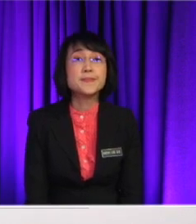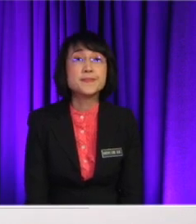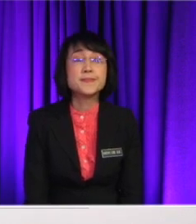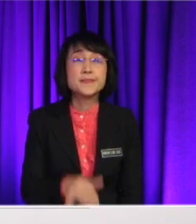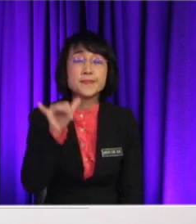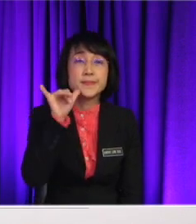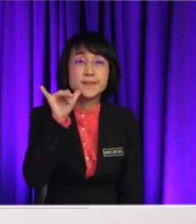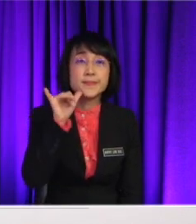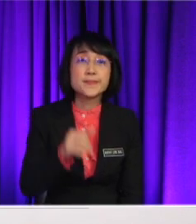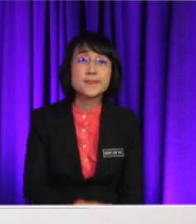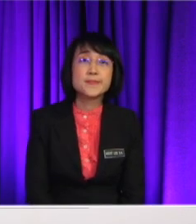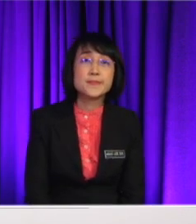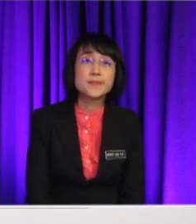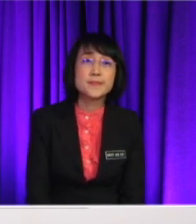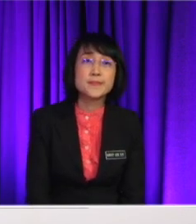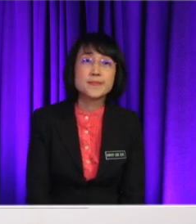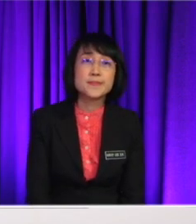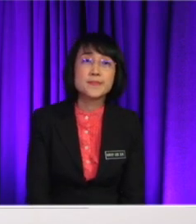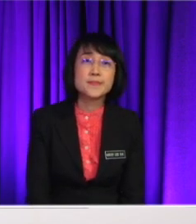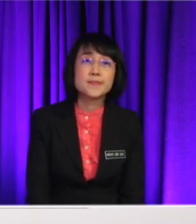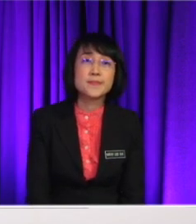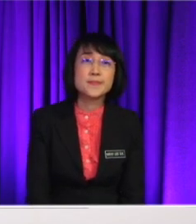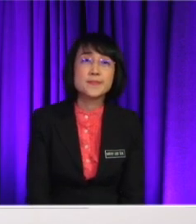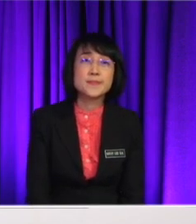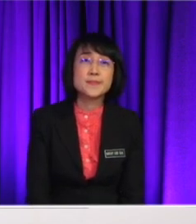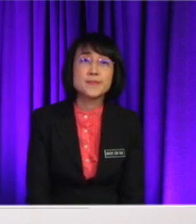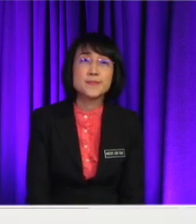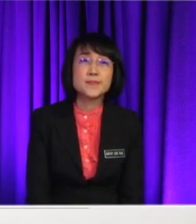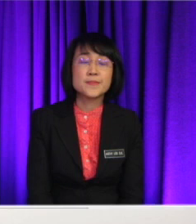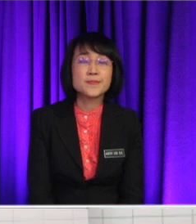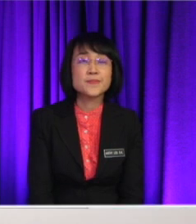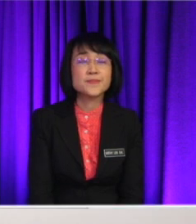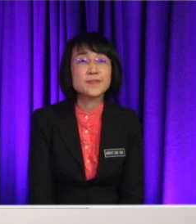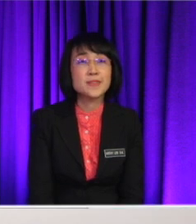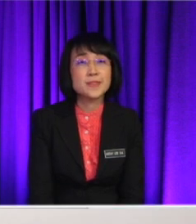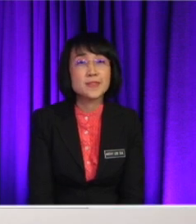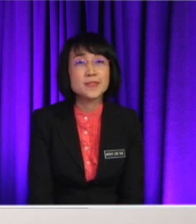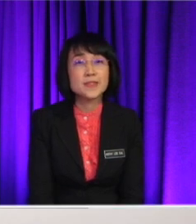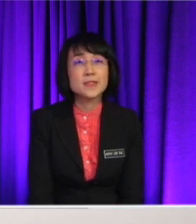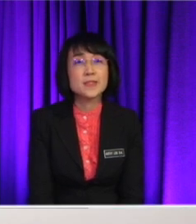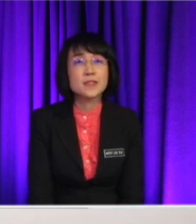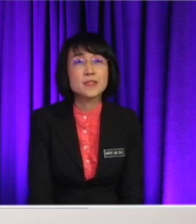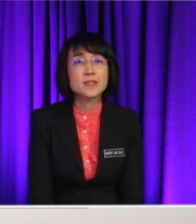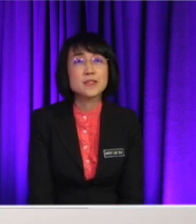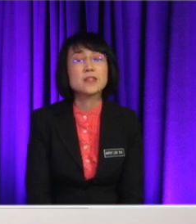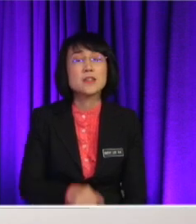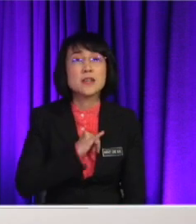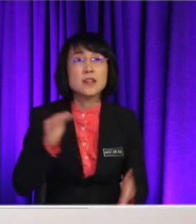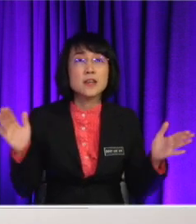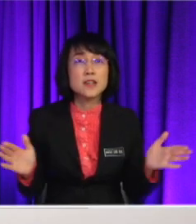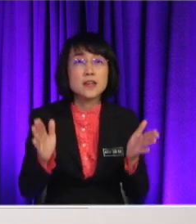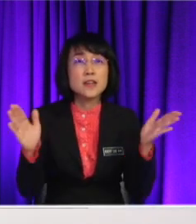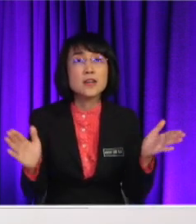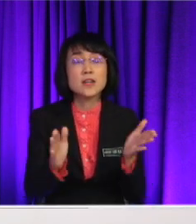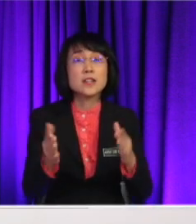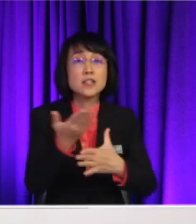Okay. From my point of view, citizens play a crucial role to reduce air pollution. Tourist citizens are encouraged to cope